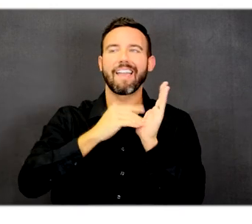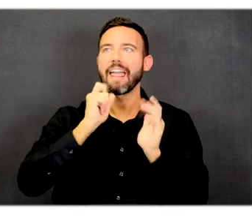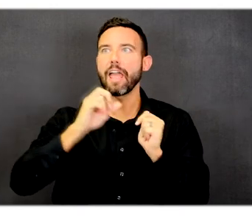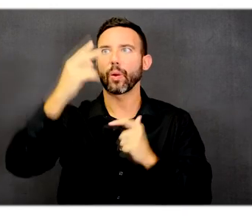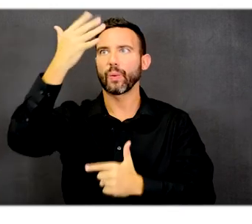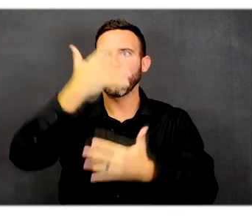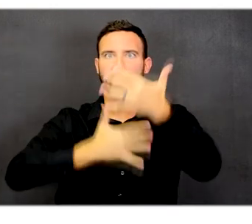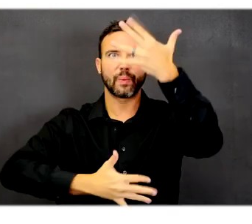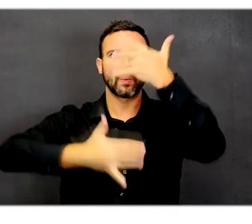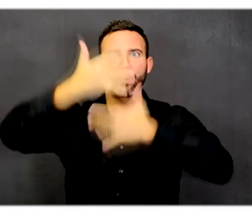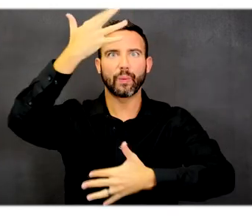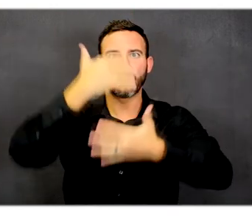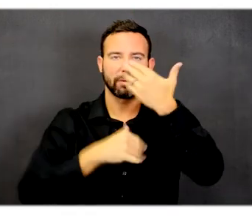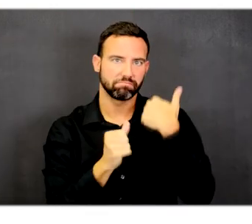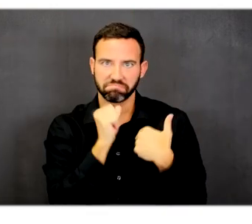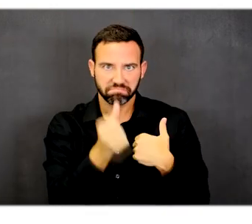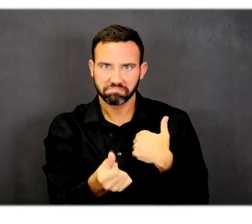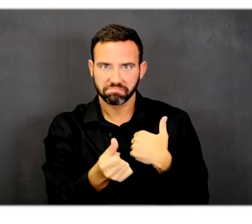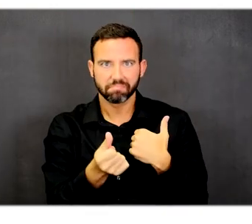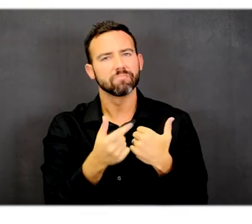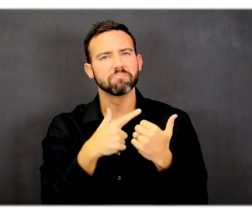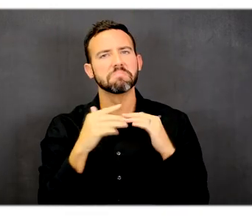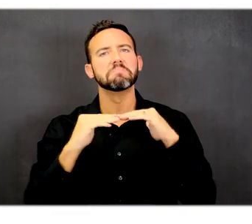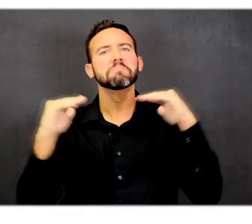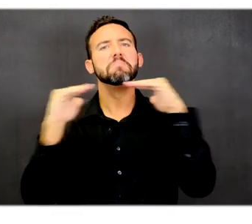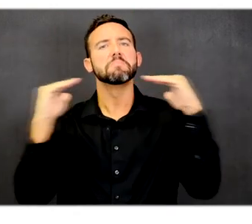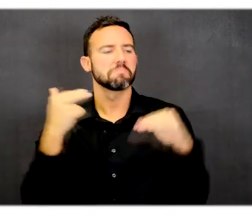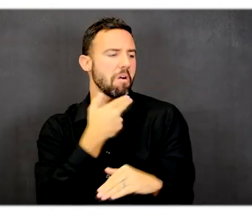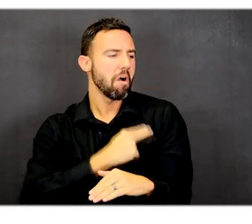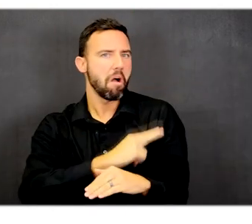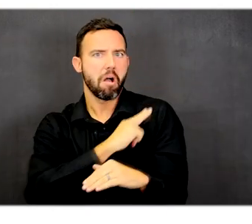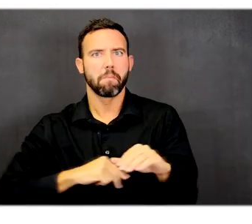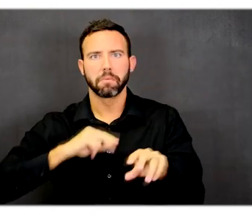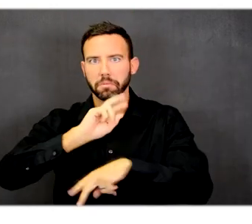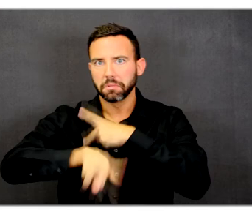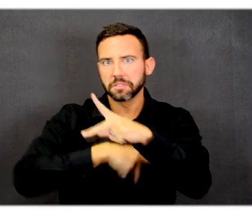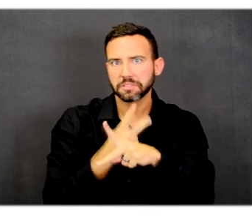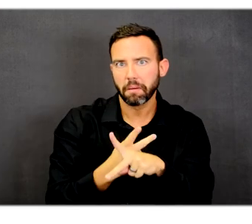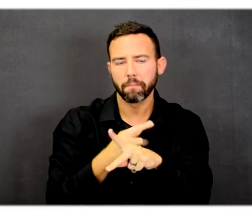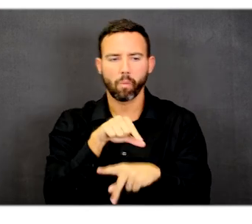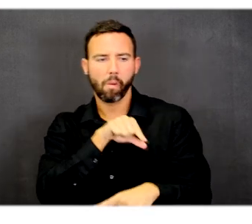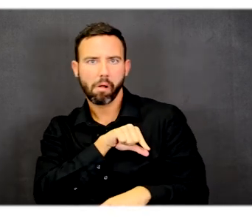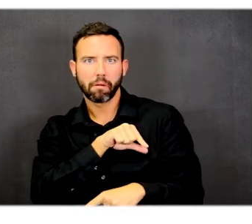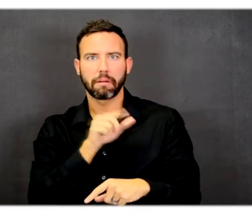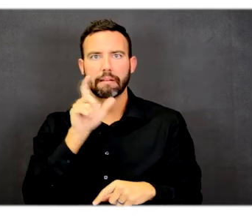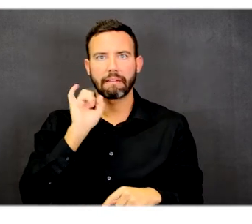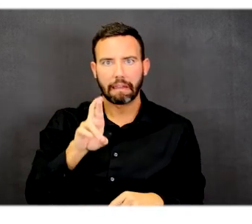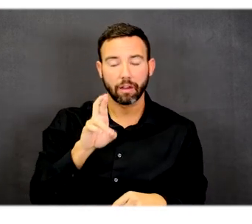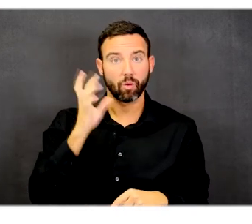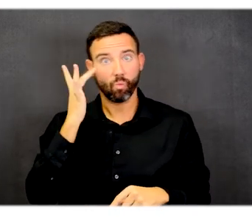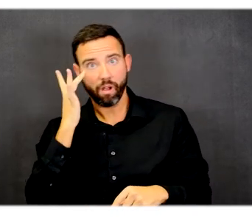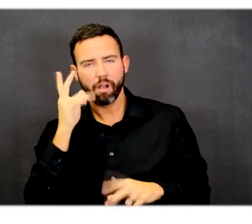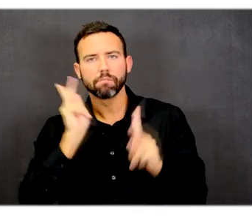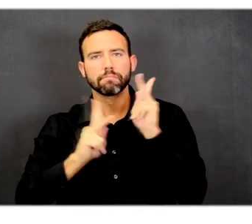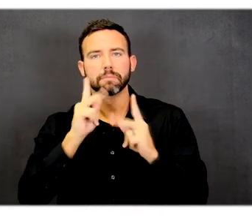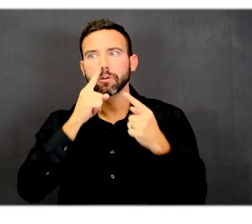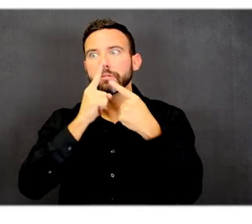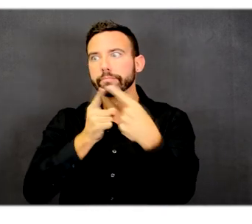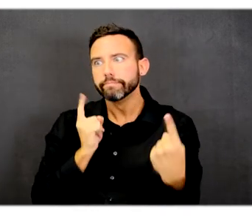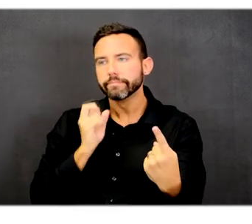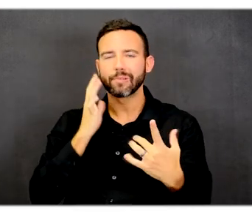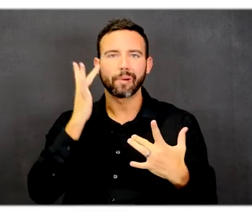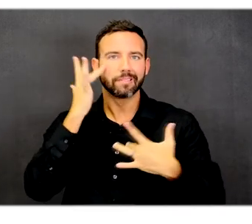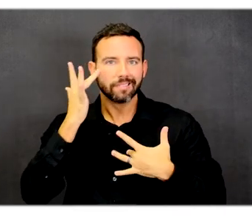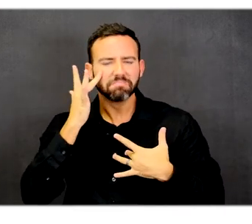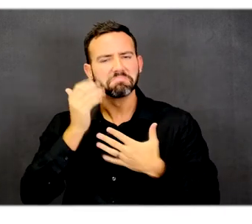Hospital-grade filtration is used to get a very high level of office building air quality to help people that have allergies or similar conditions.